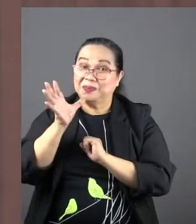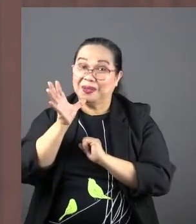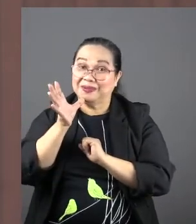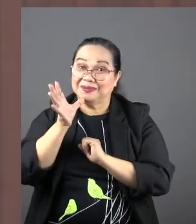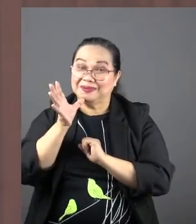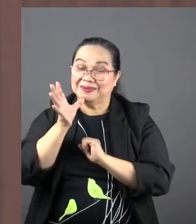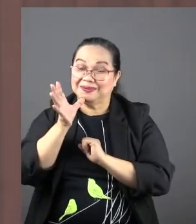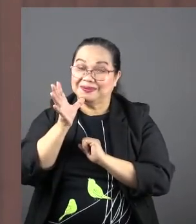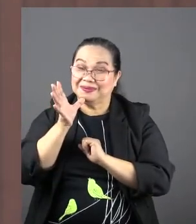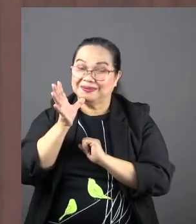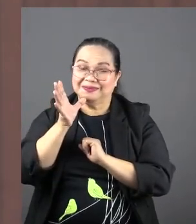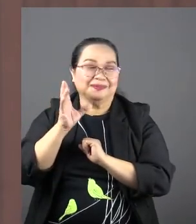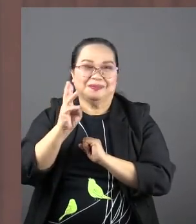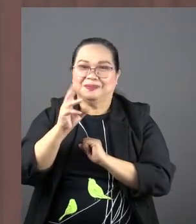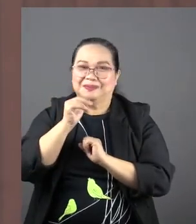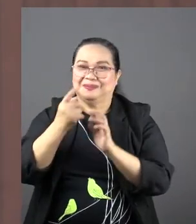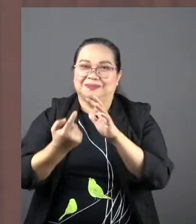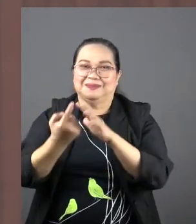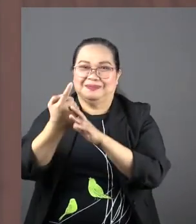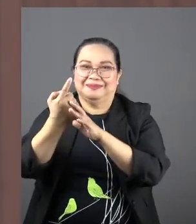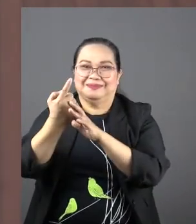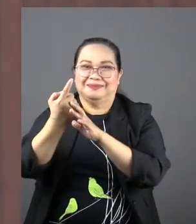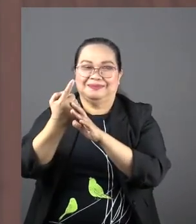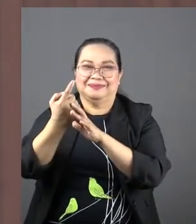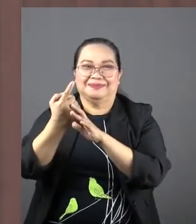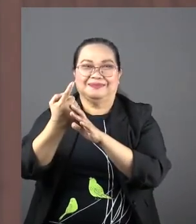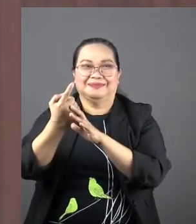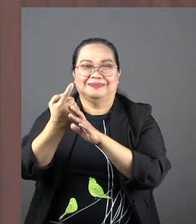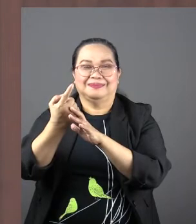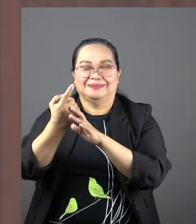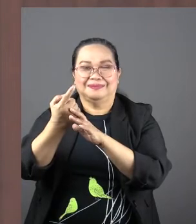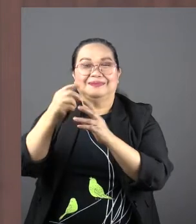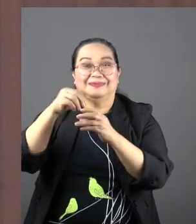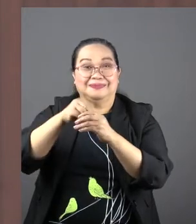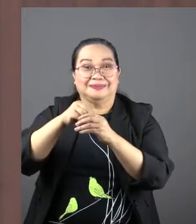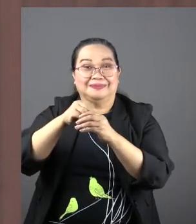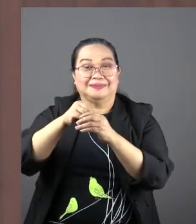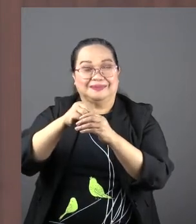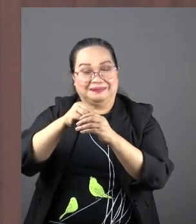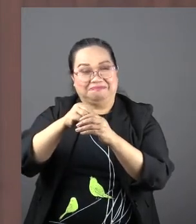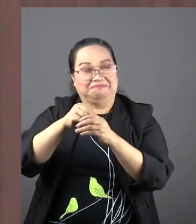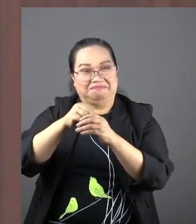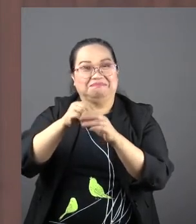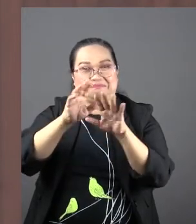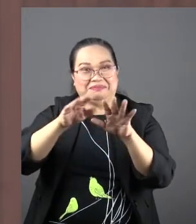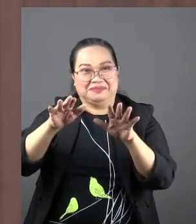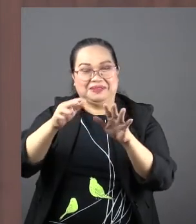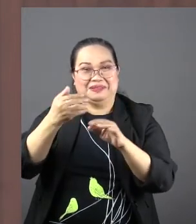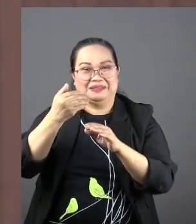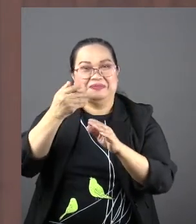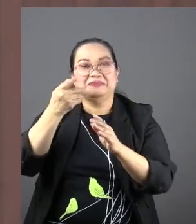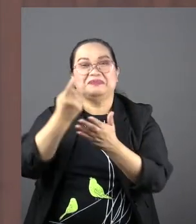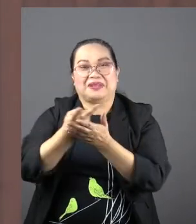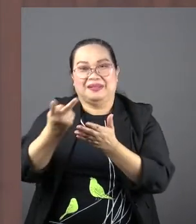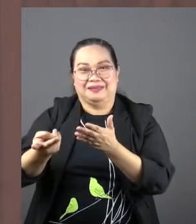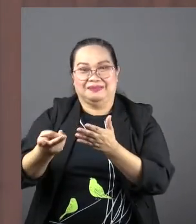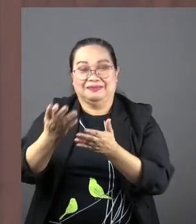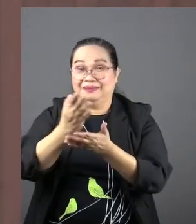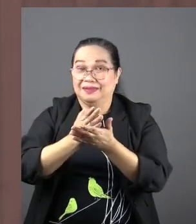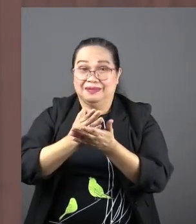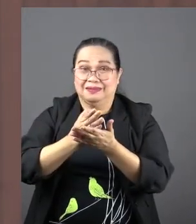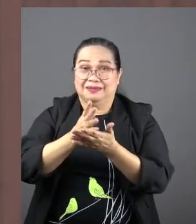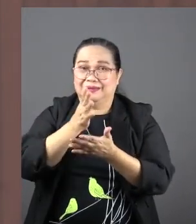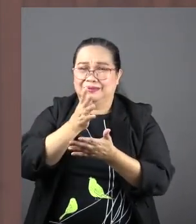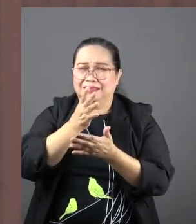show up at their children's apparent failure. Some mothers would